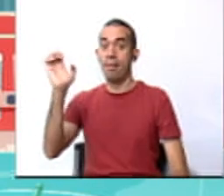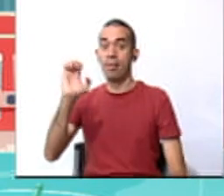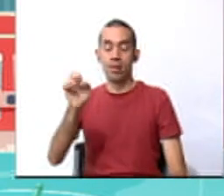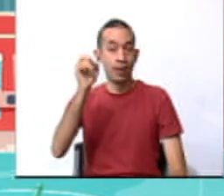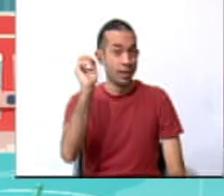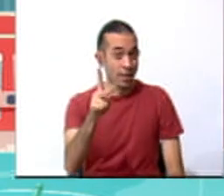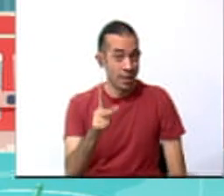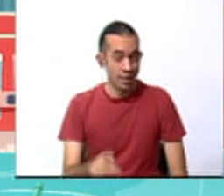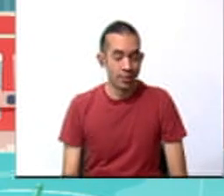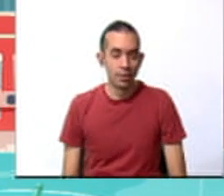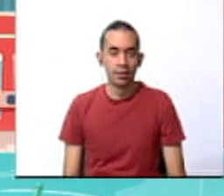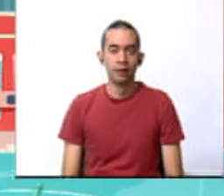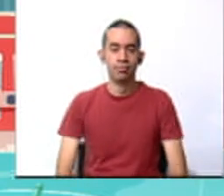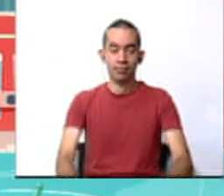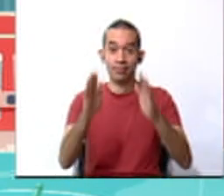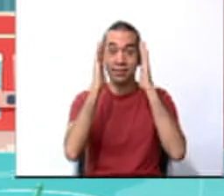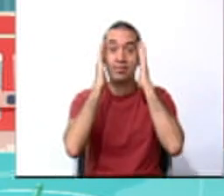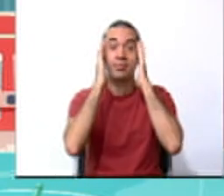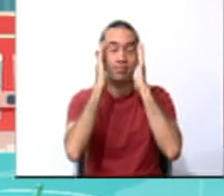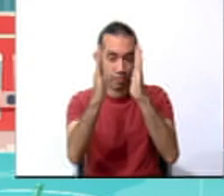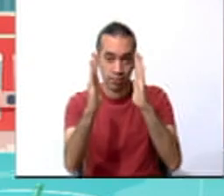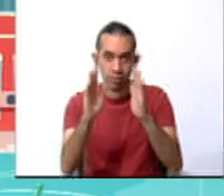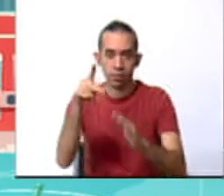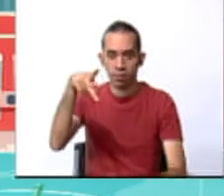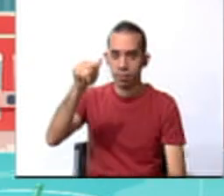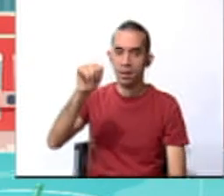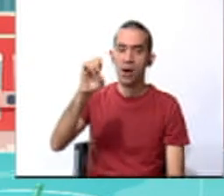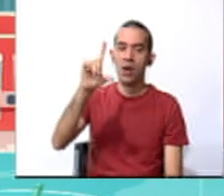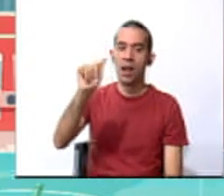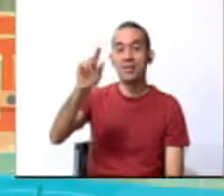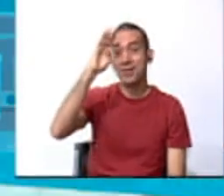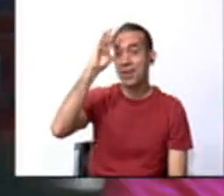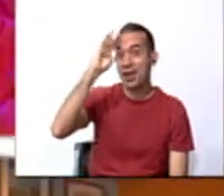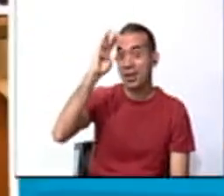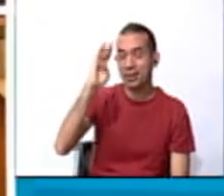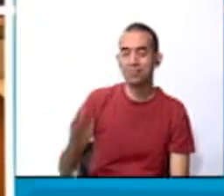Okay. So pay attention to Paola. Hello, Paola.